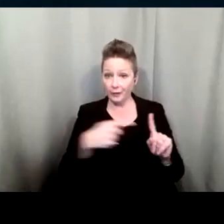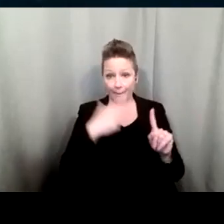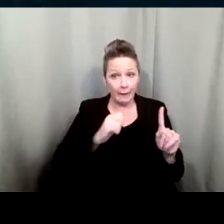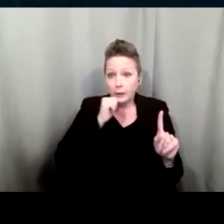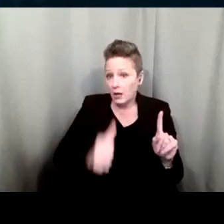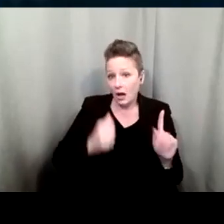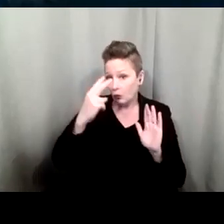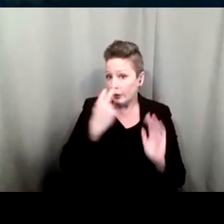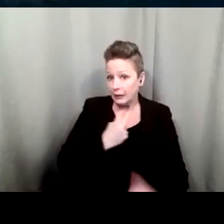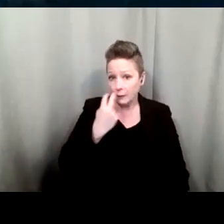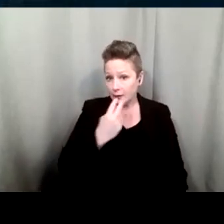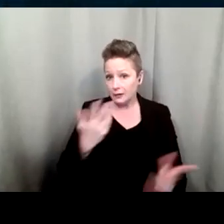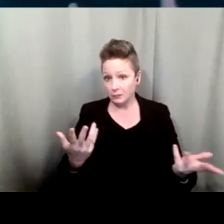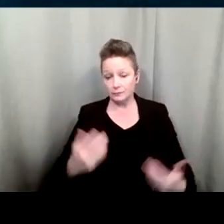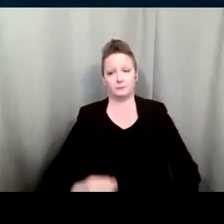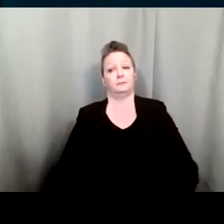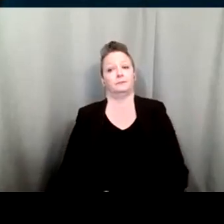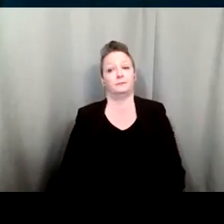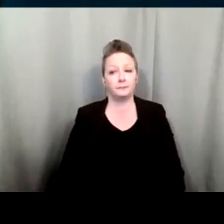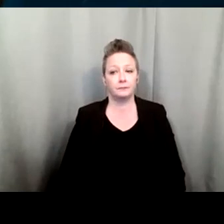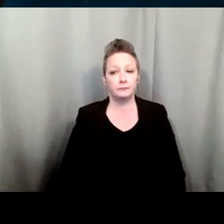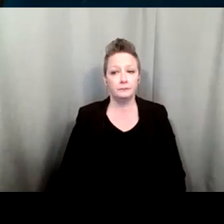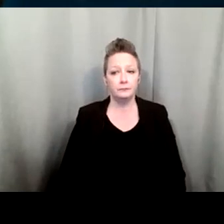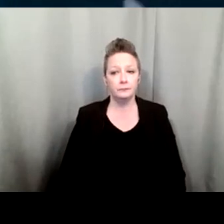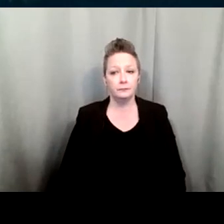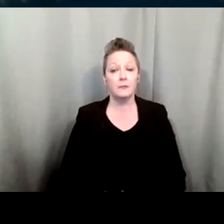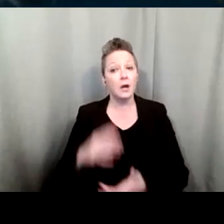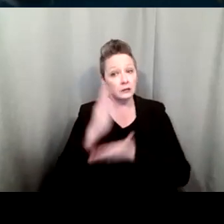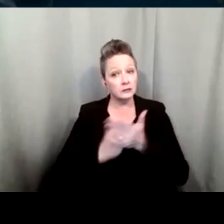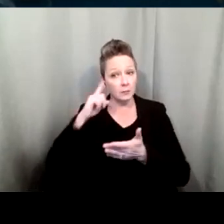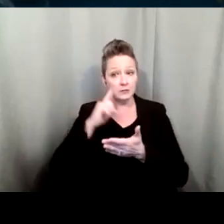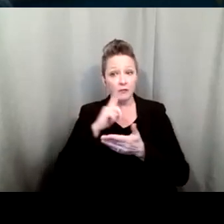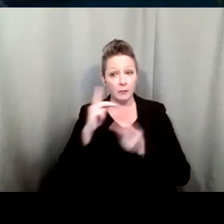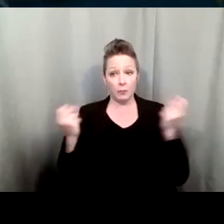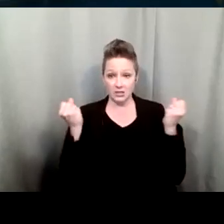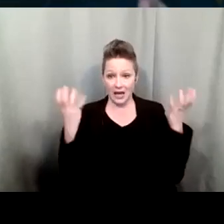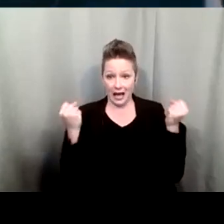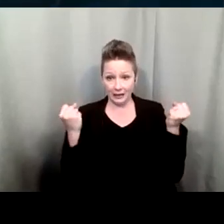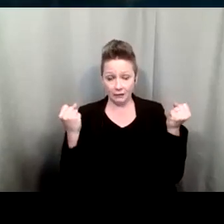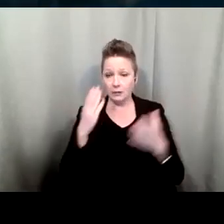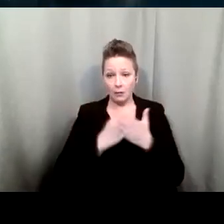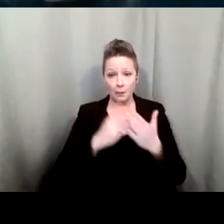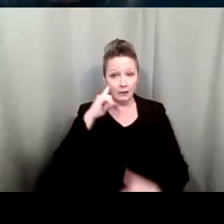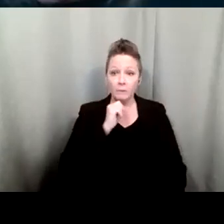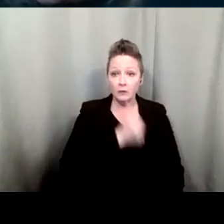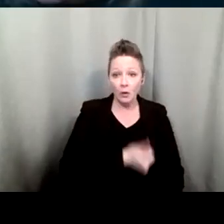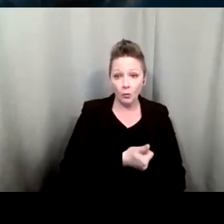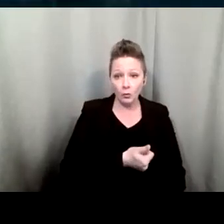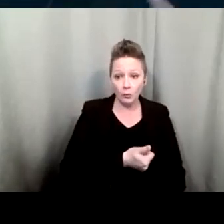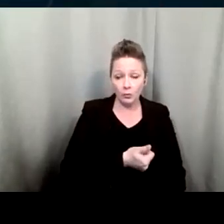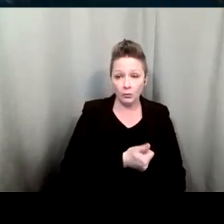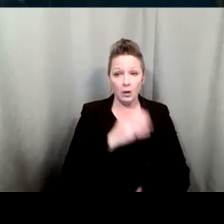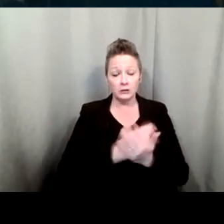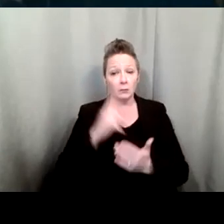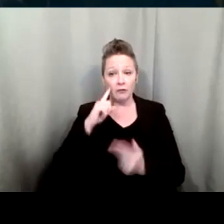hearing less can read your lips some deaf people sign some deaf people don't some people deaf people use